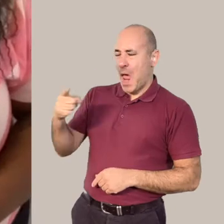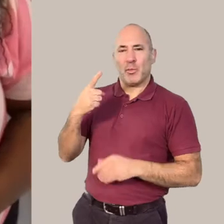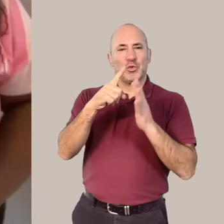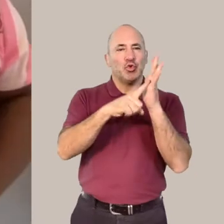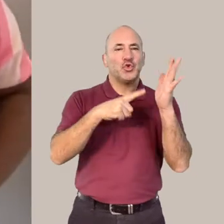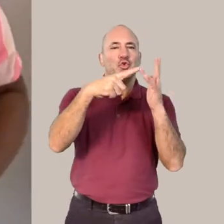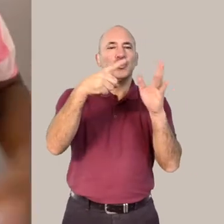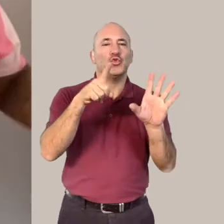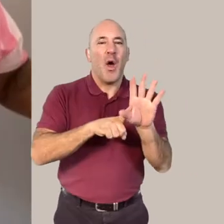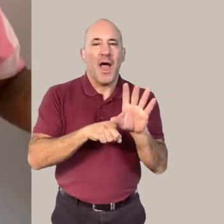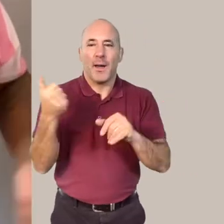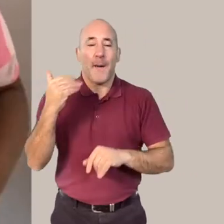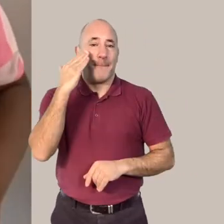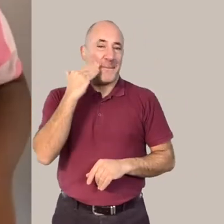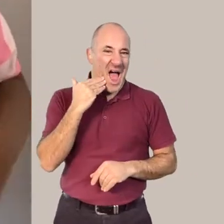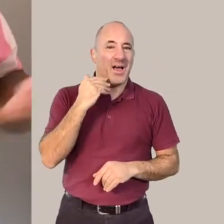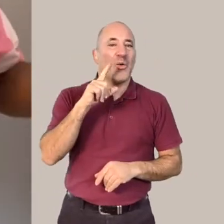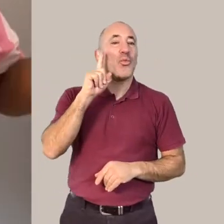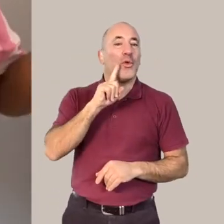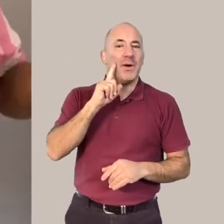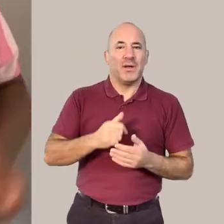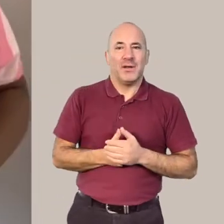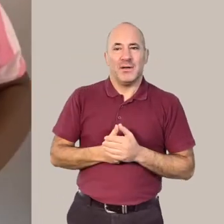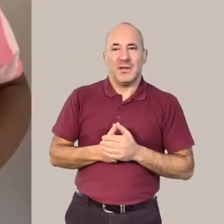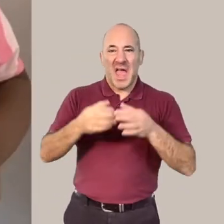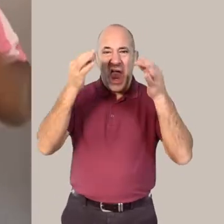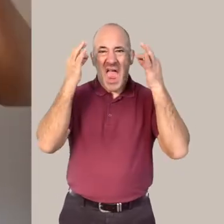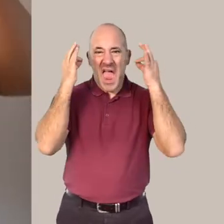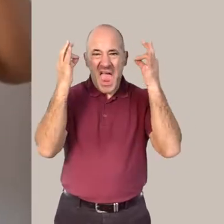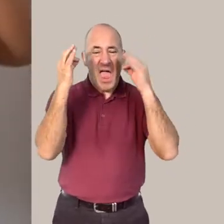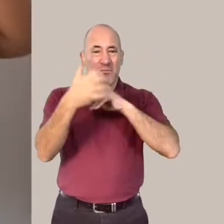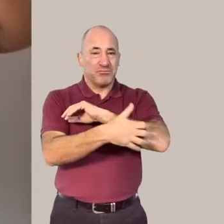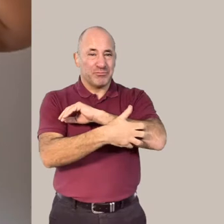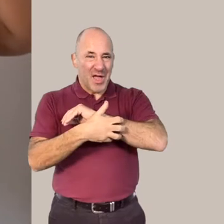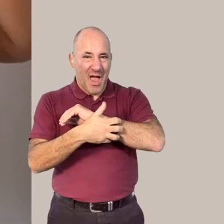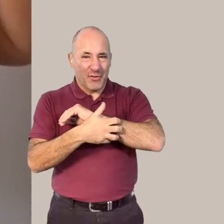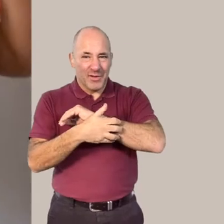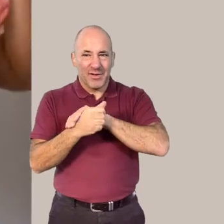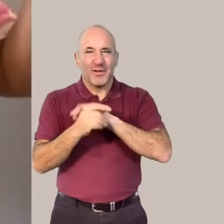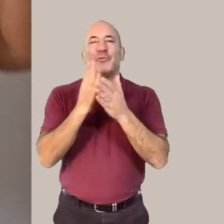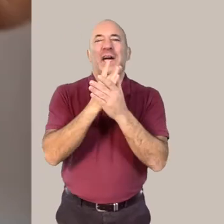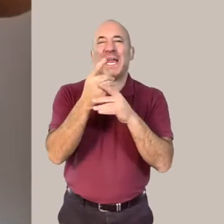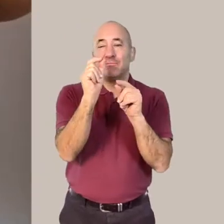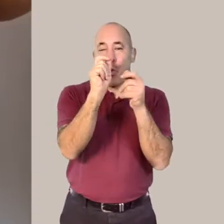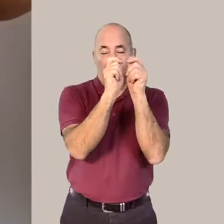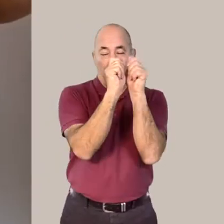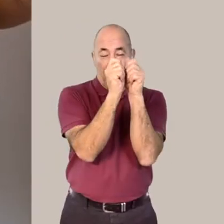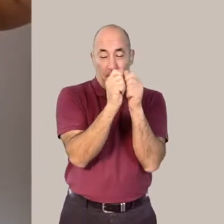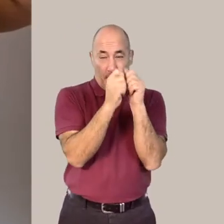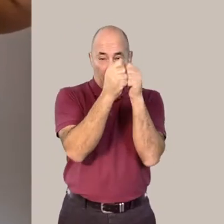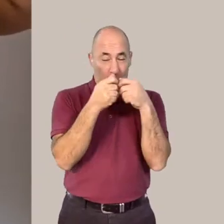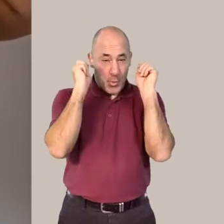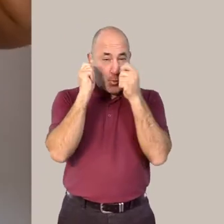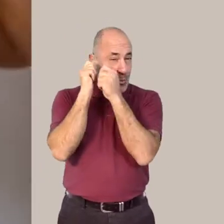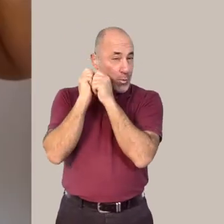name is Joy and I am a black female. I have brown hair, they're actually little,